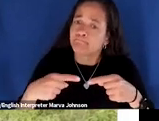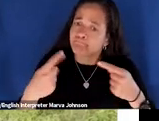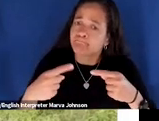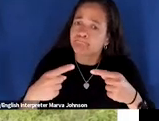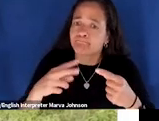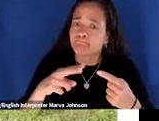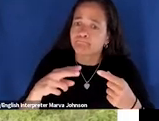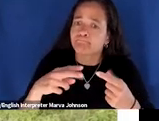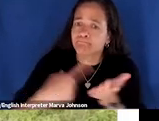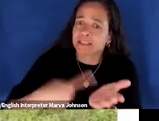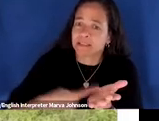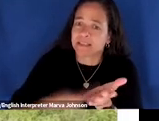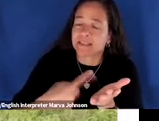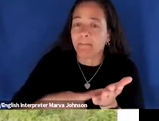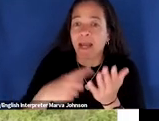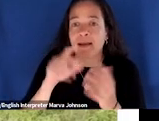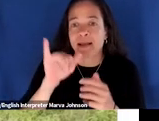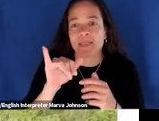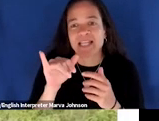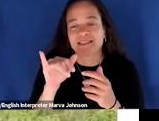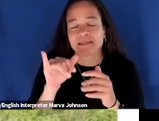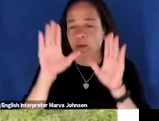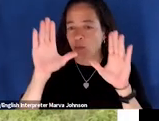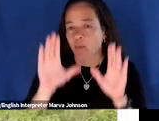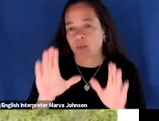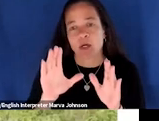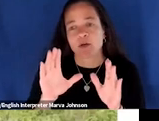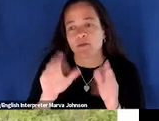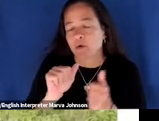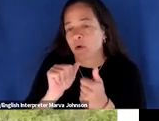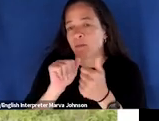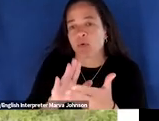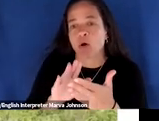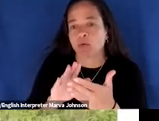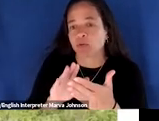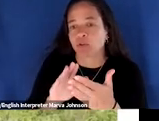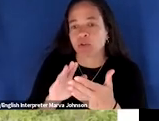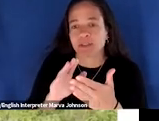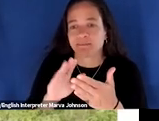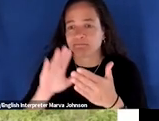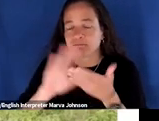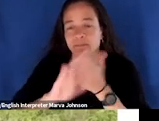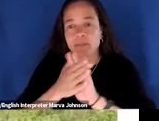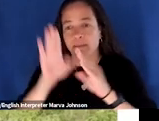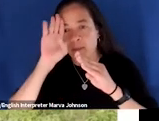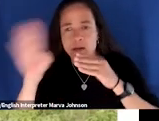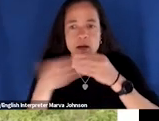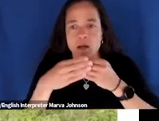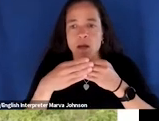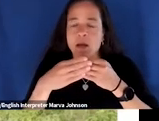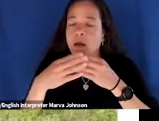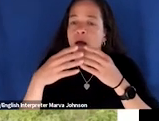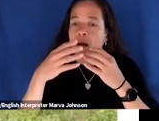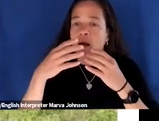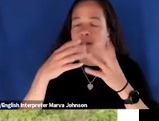opportunity is something i i think this is such a fantastic way of not closing off our ideas remaining flexible and